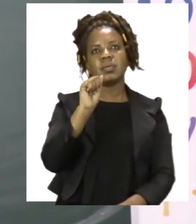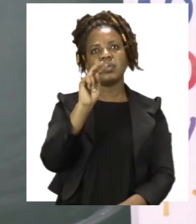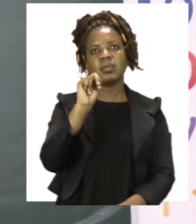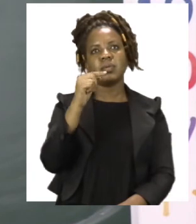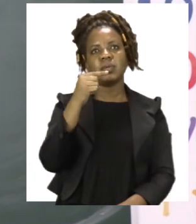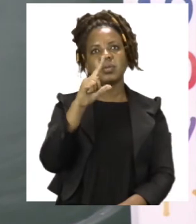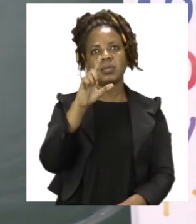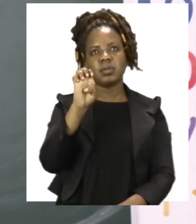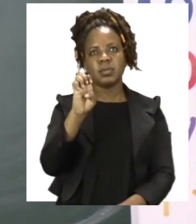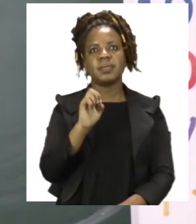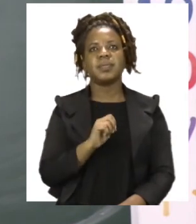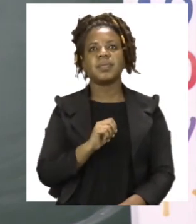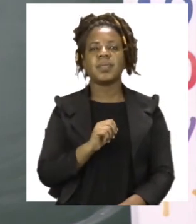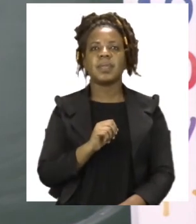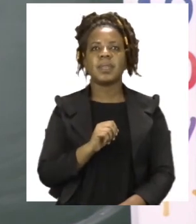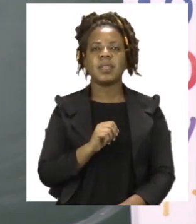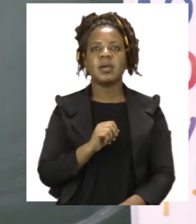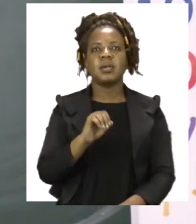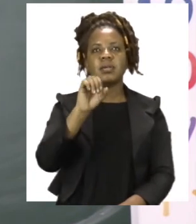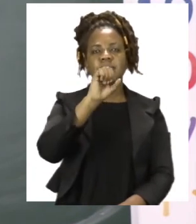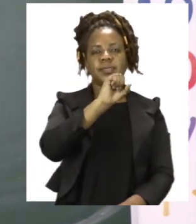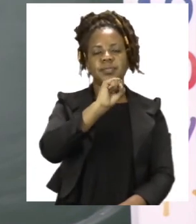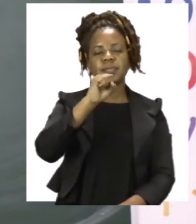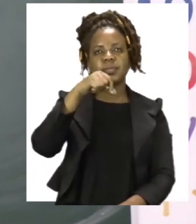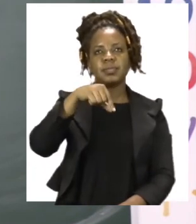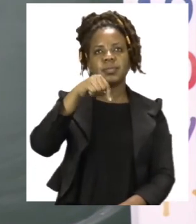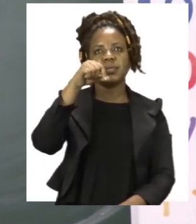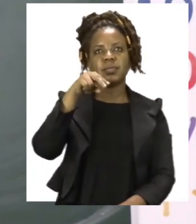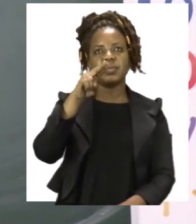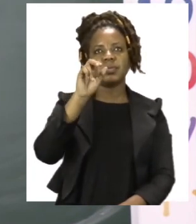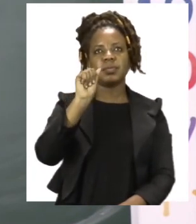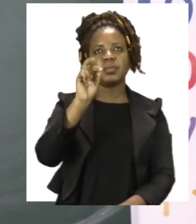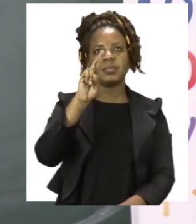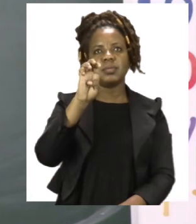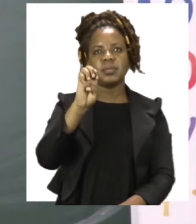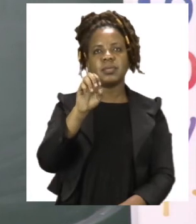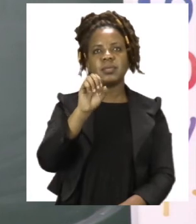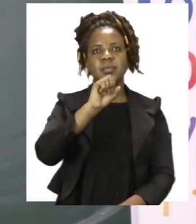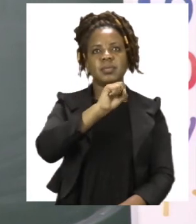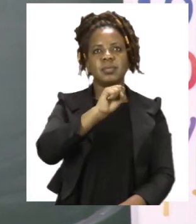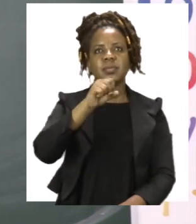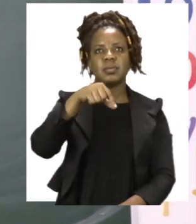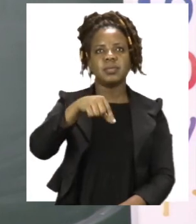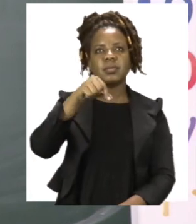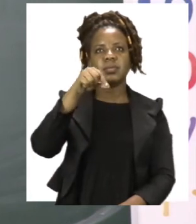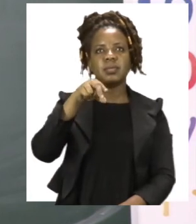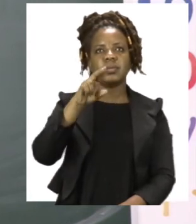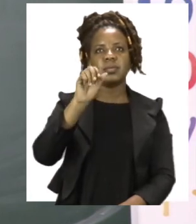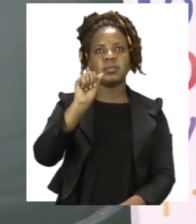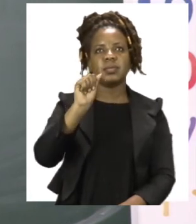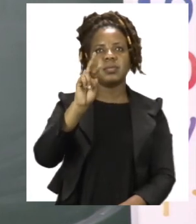And then the next one is a square. Square.